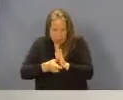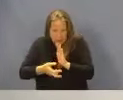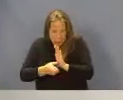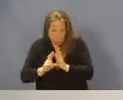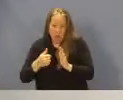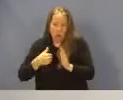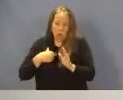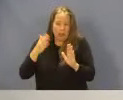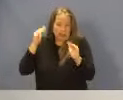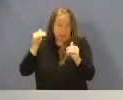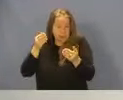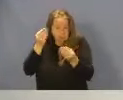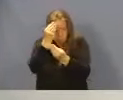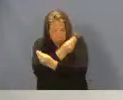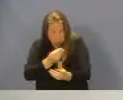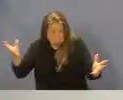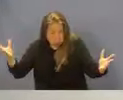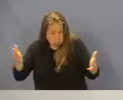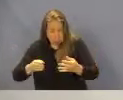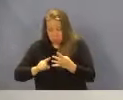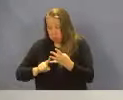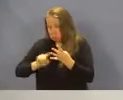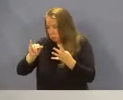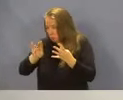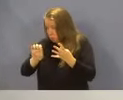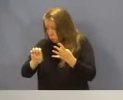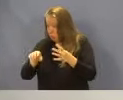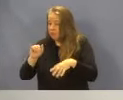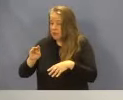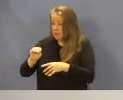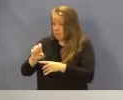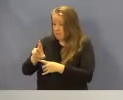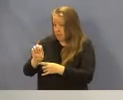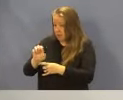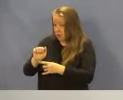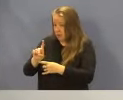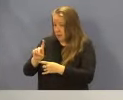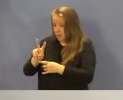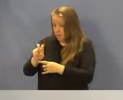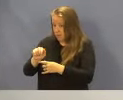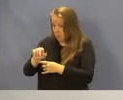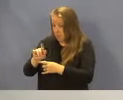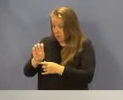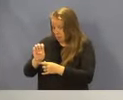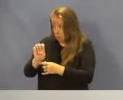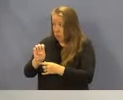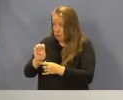expect a public announcement to be made at the end of this month. Again, that's the Medicare Advantage plans for